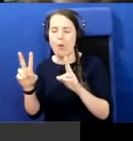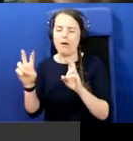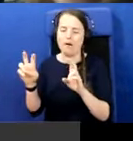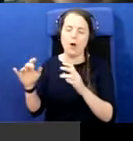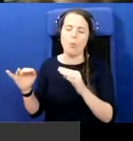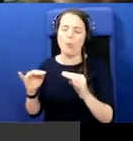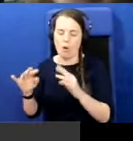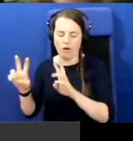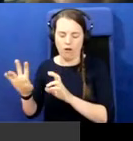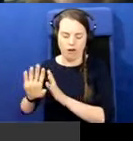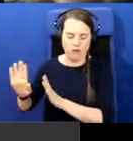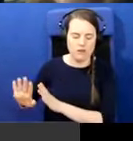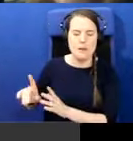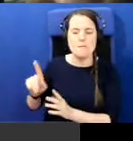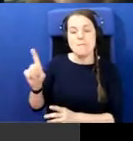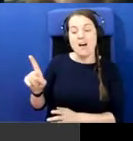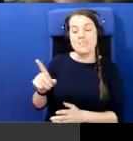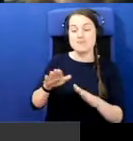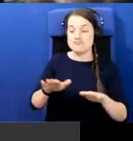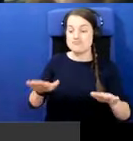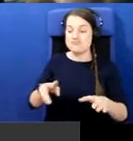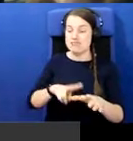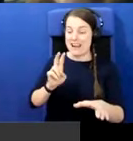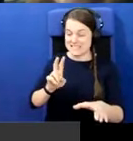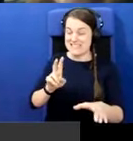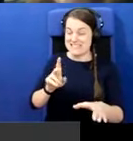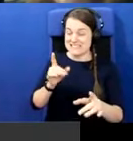And I think Brexit is in danger of losing the peace.